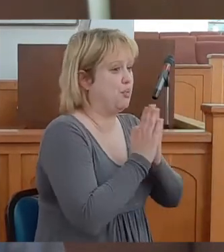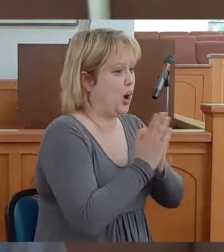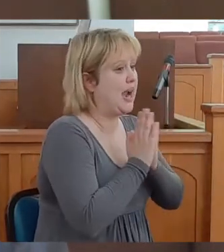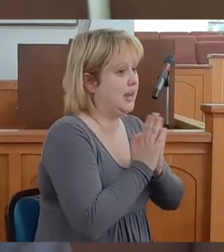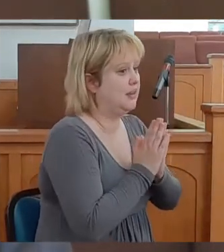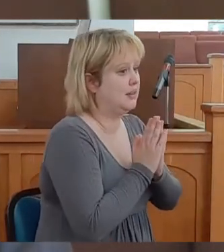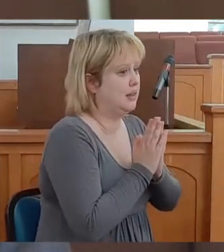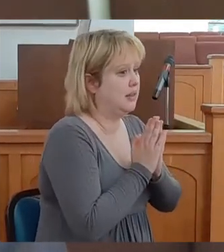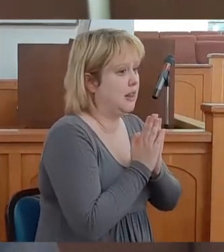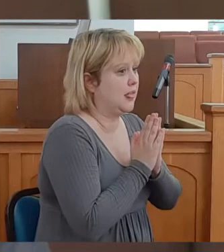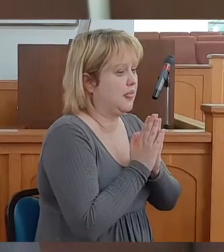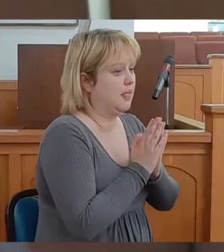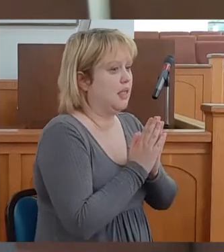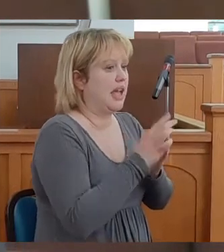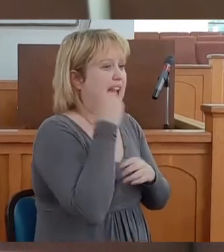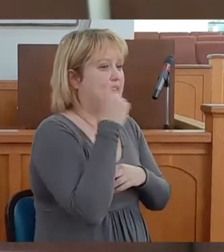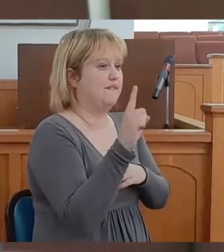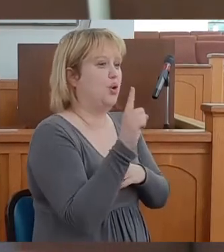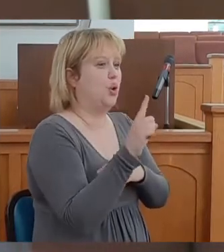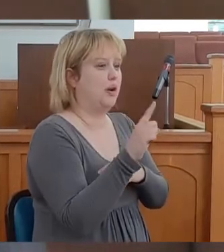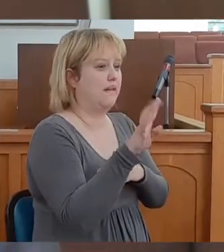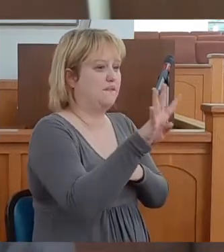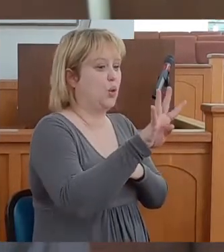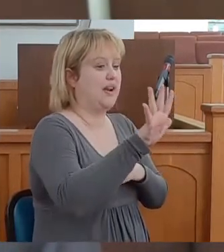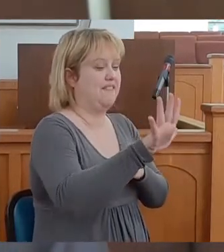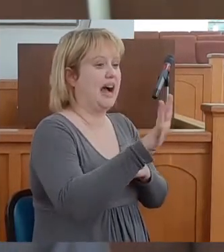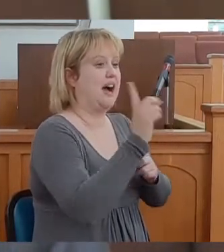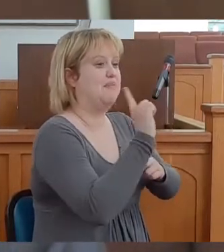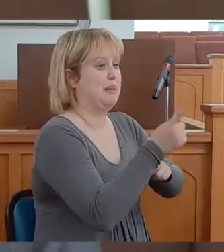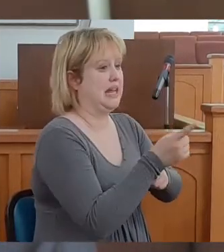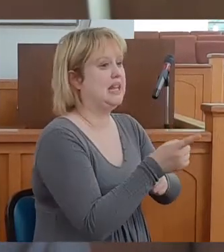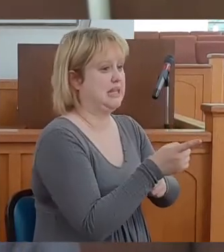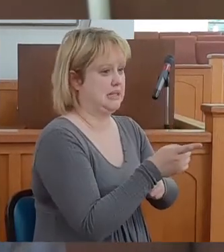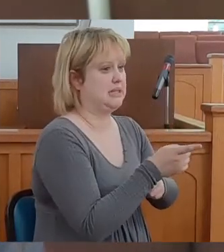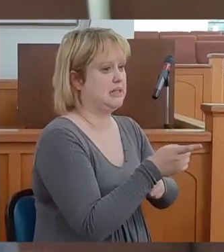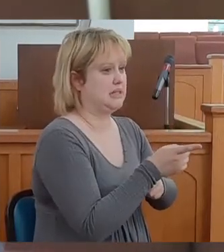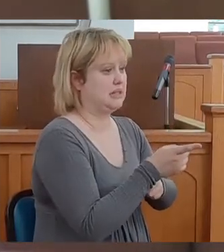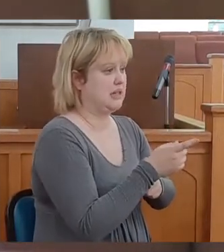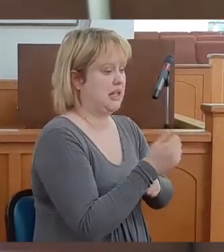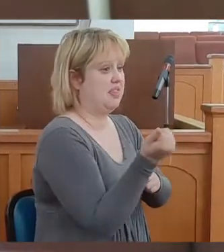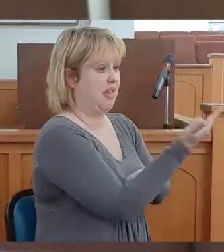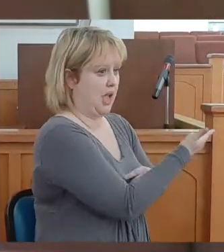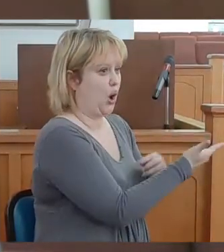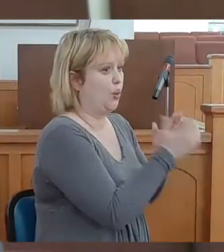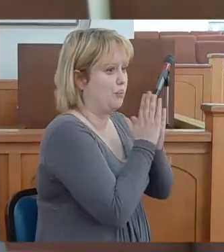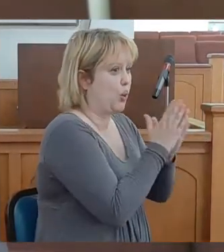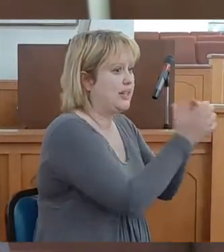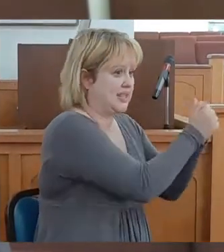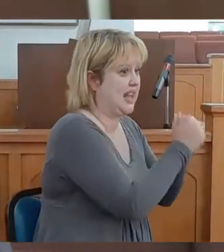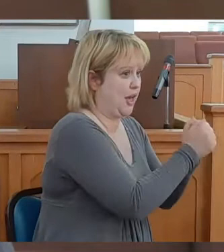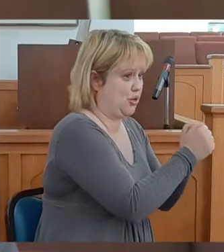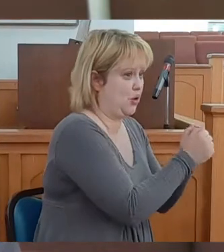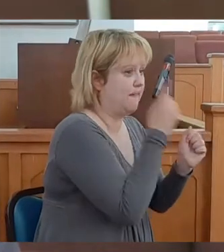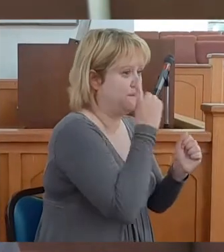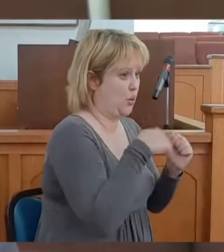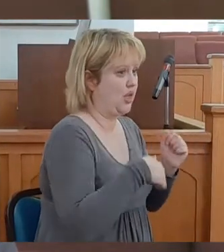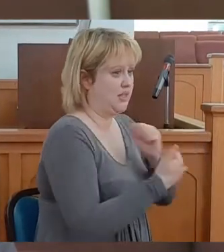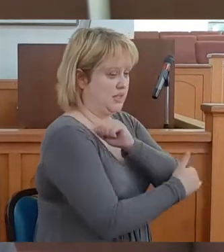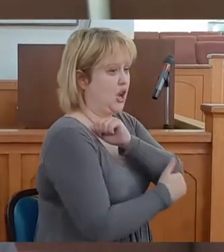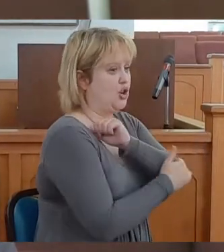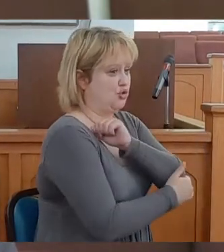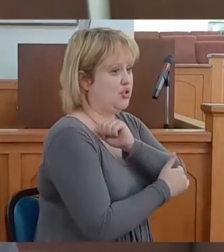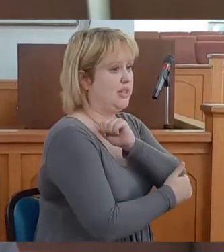and for 45 minutes they prayed for our country.